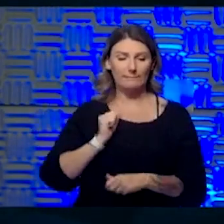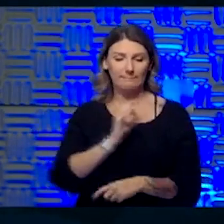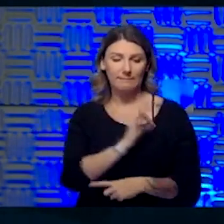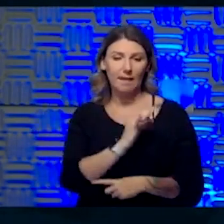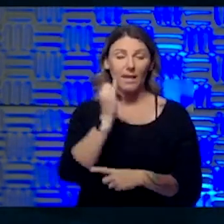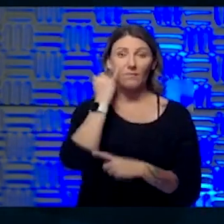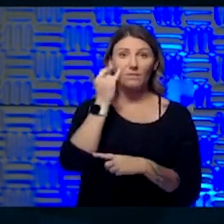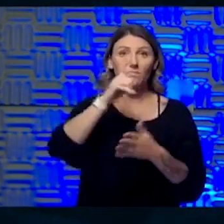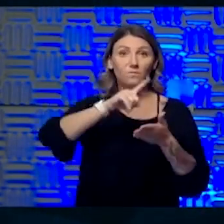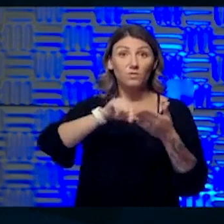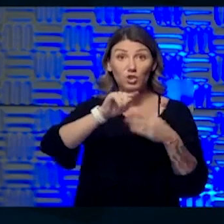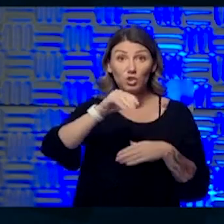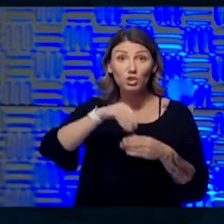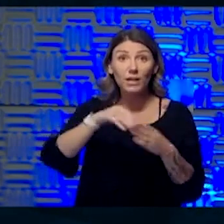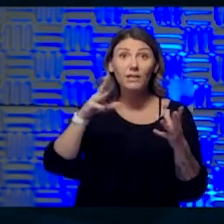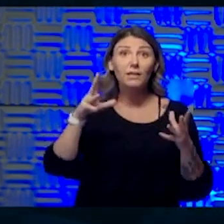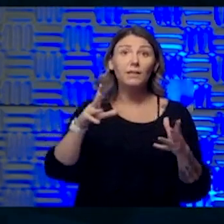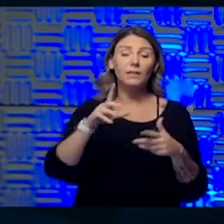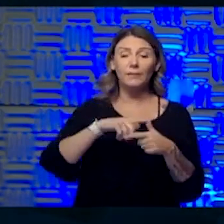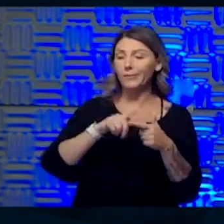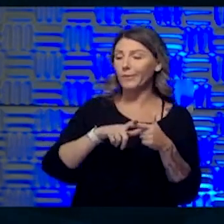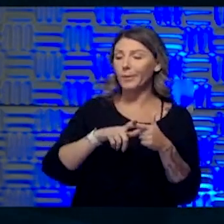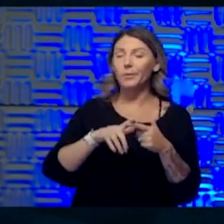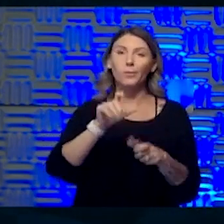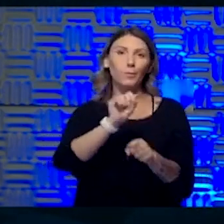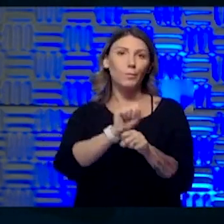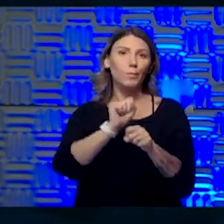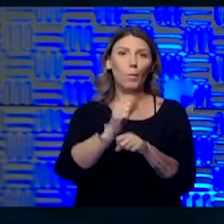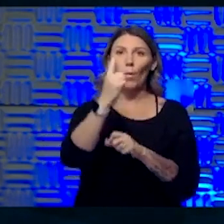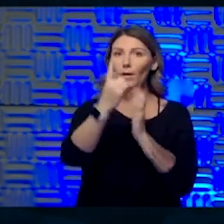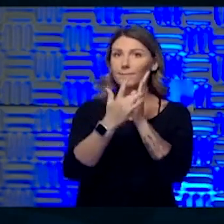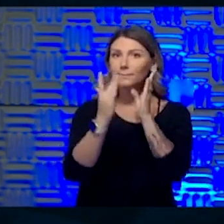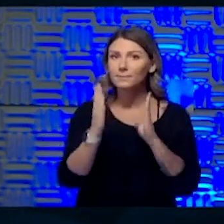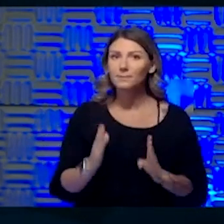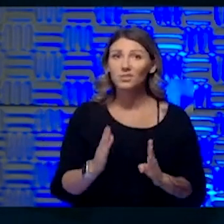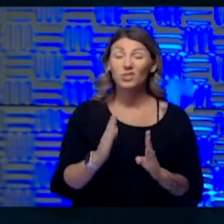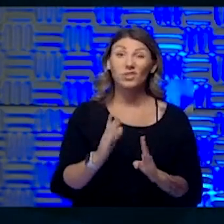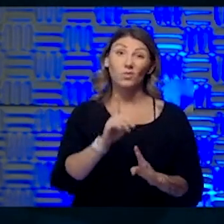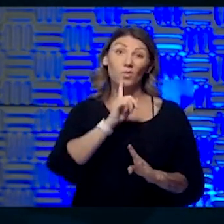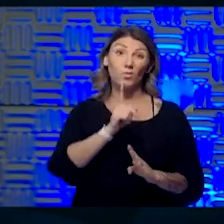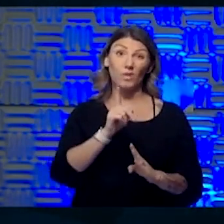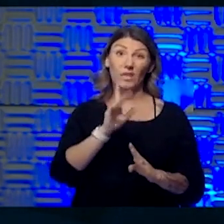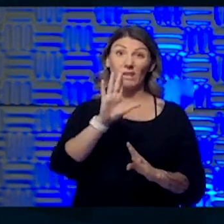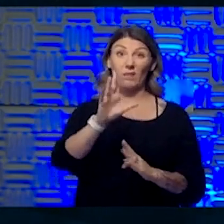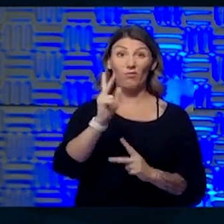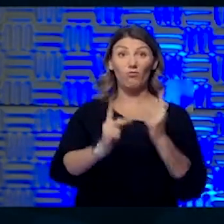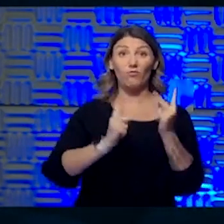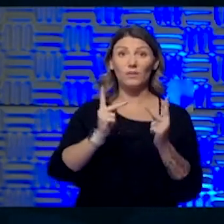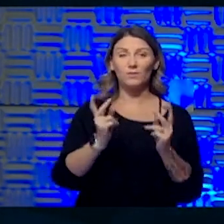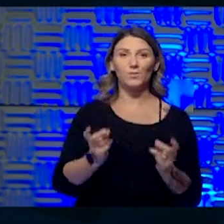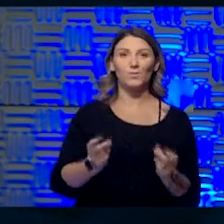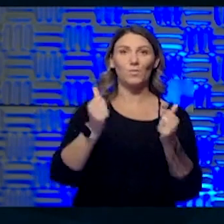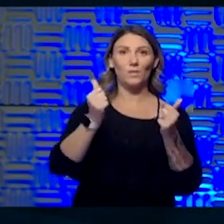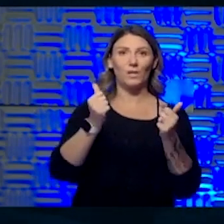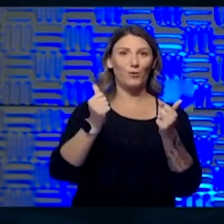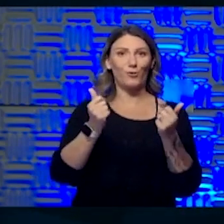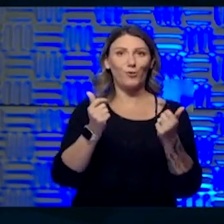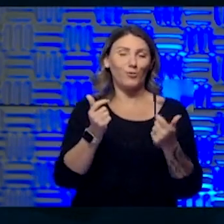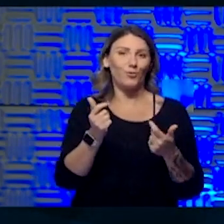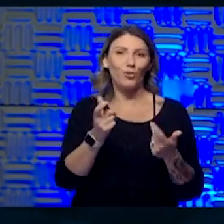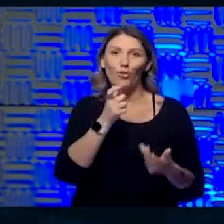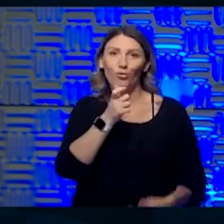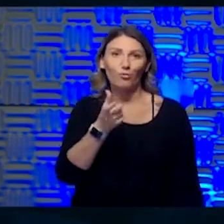doing the check-in process and the workups with one technician. And then their visits are actually a lot quicker because, you know, they're not